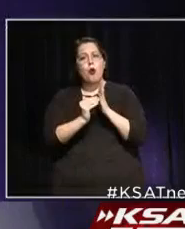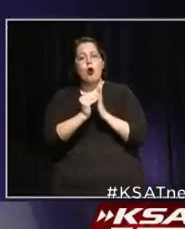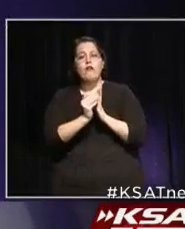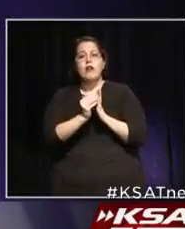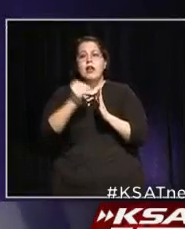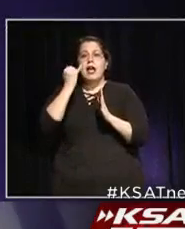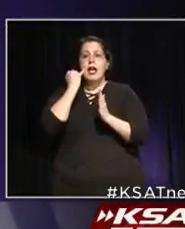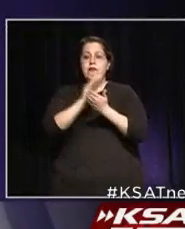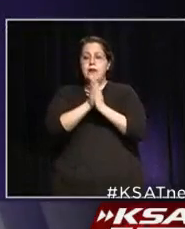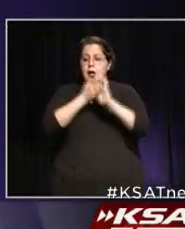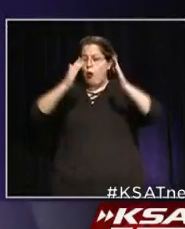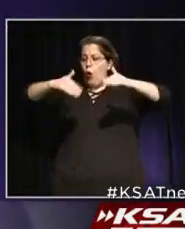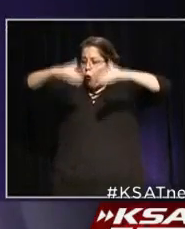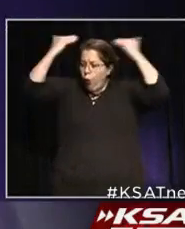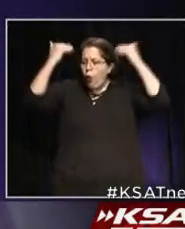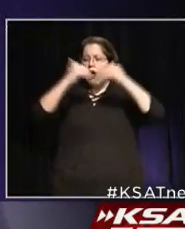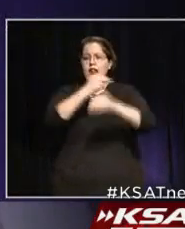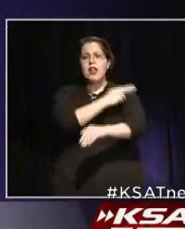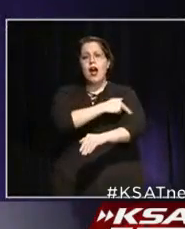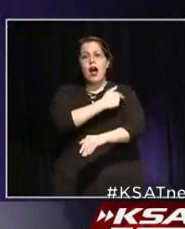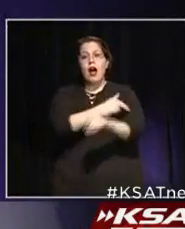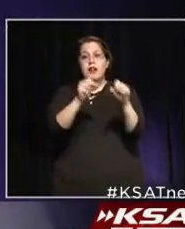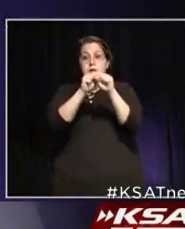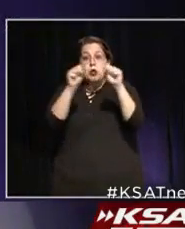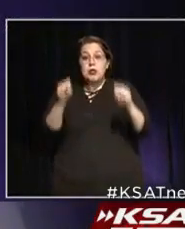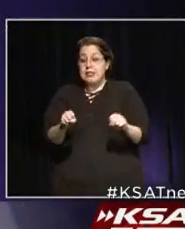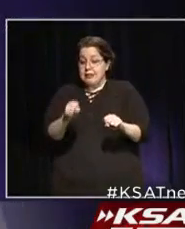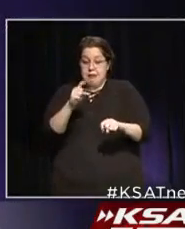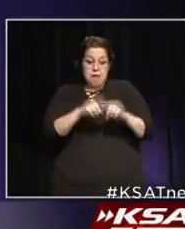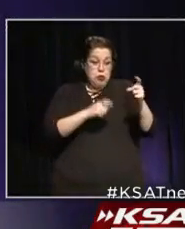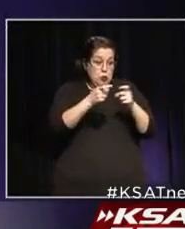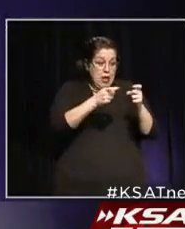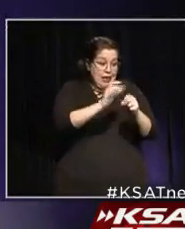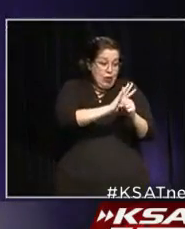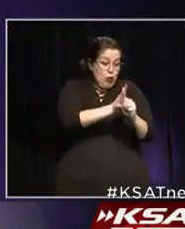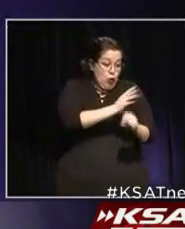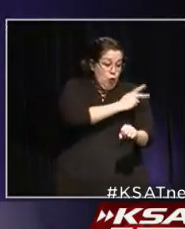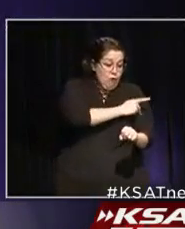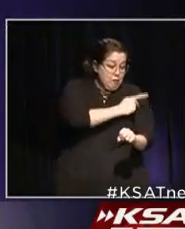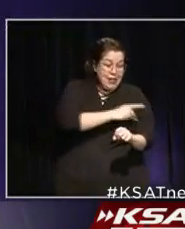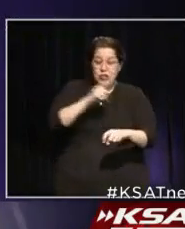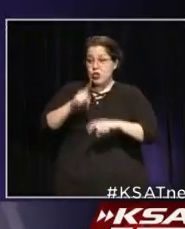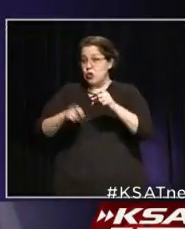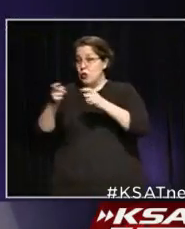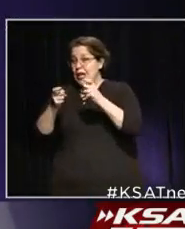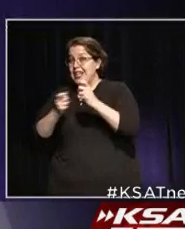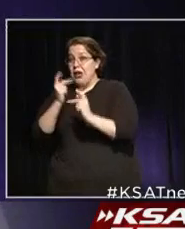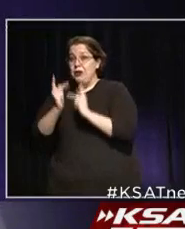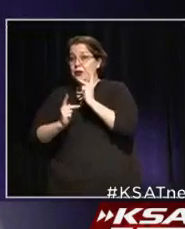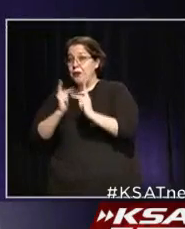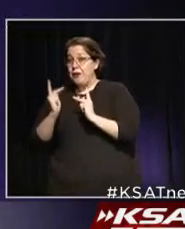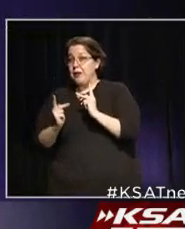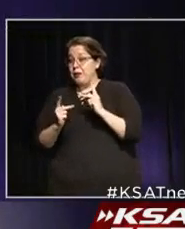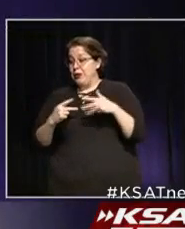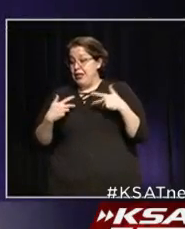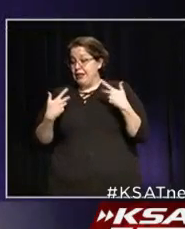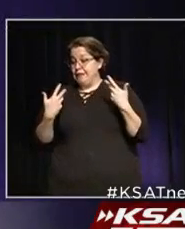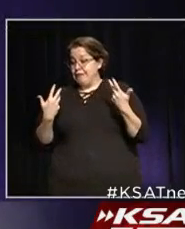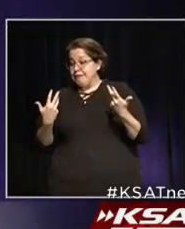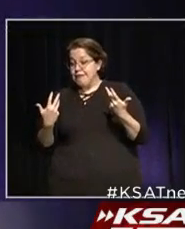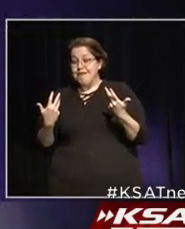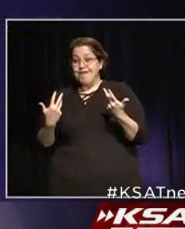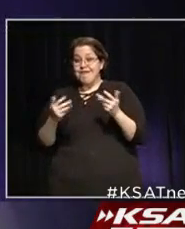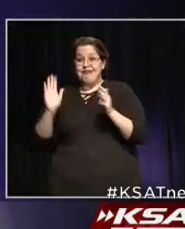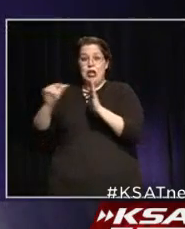overloaded in your hospital system, then you can't handle your COVID patients, and you can't handle people that are already getting operations.